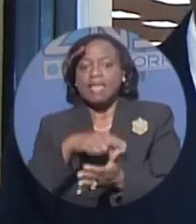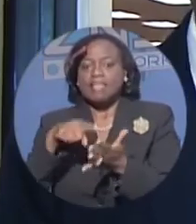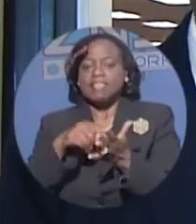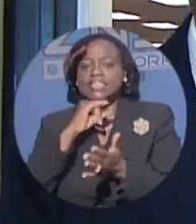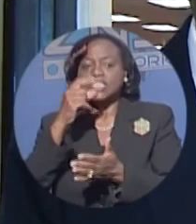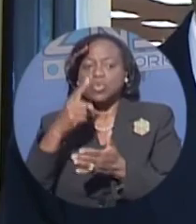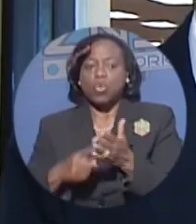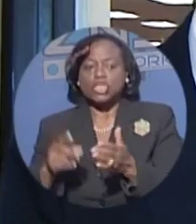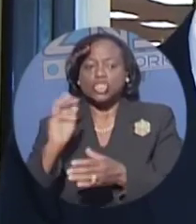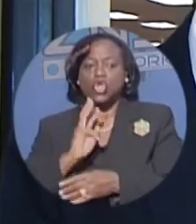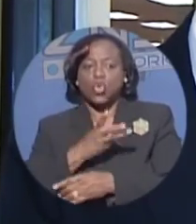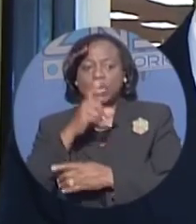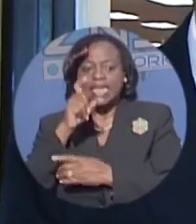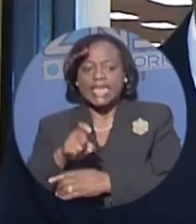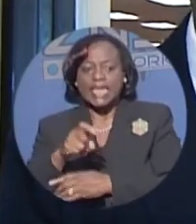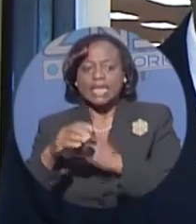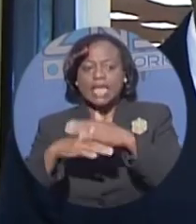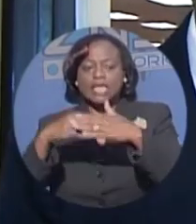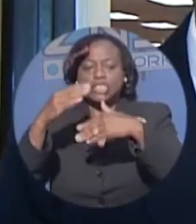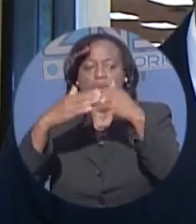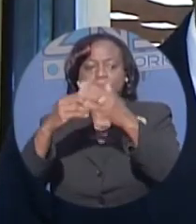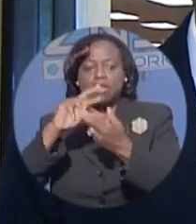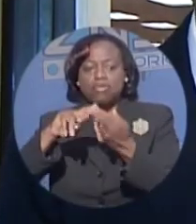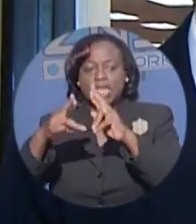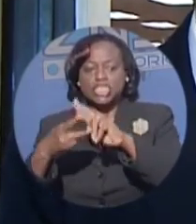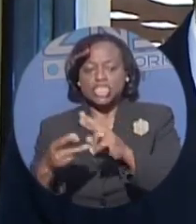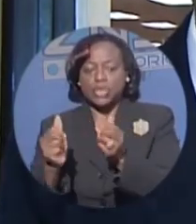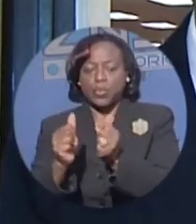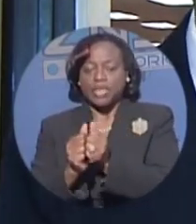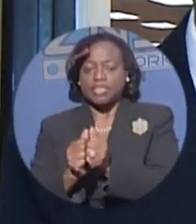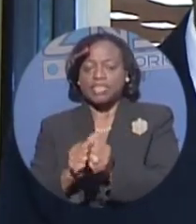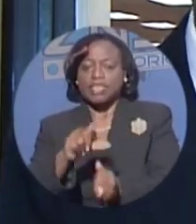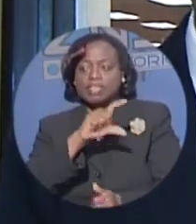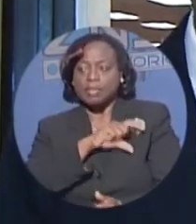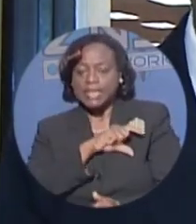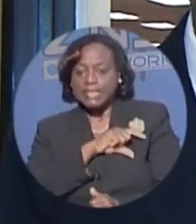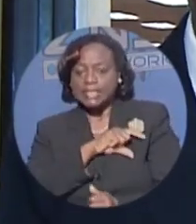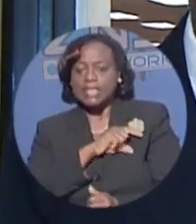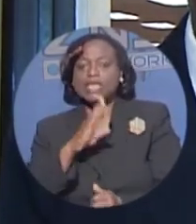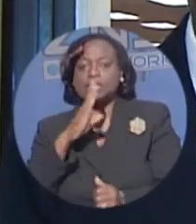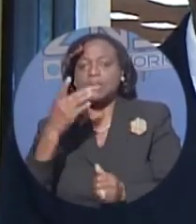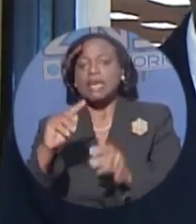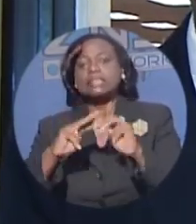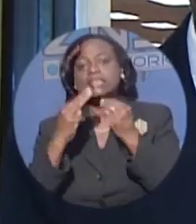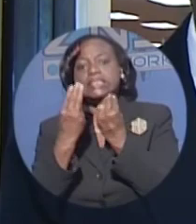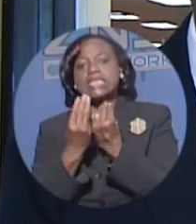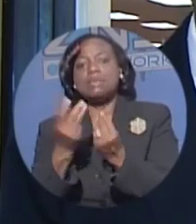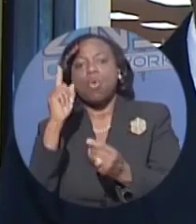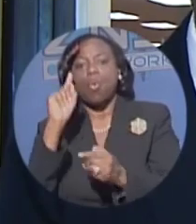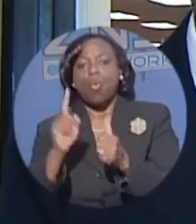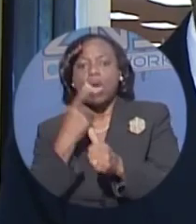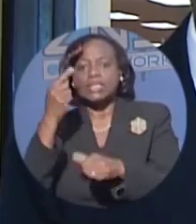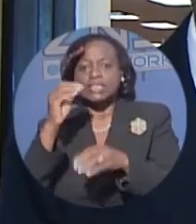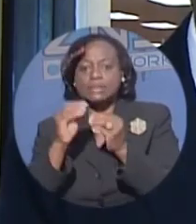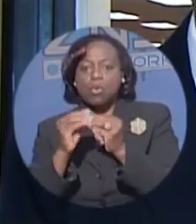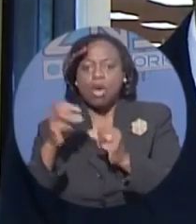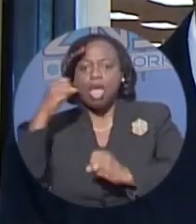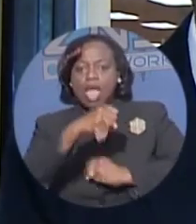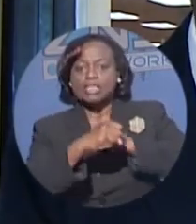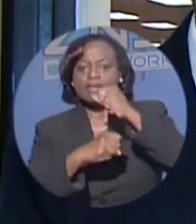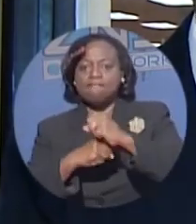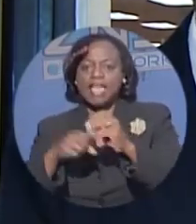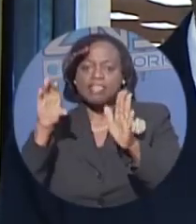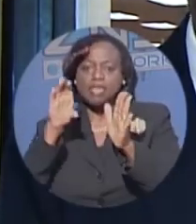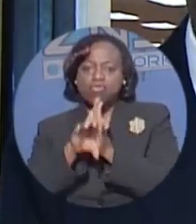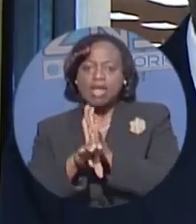we need to build relationships with the police and we can, you know, be a team once more and we can fight this crime battle